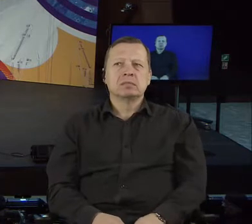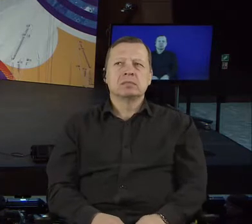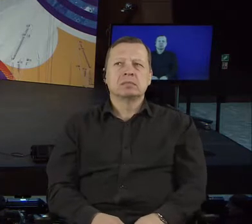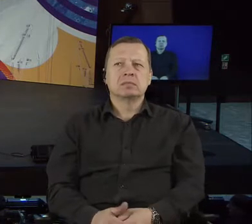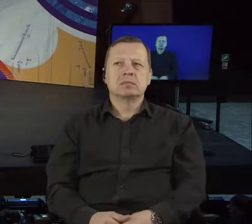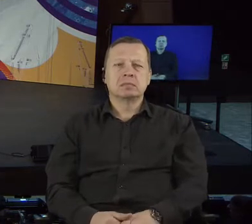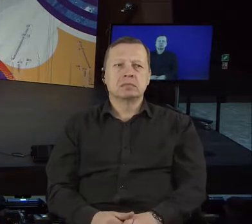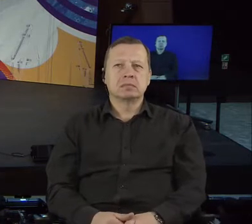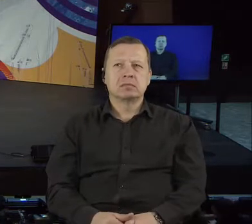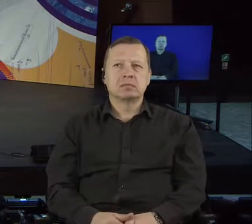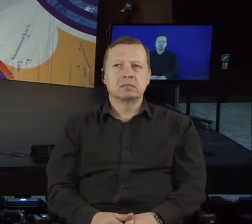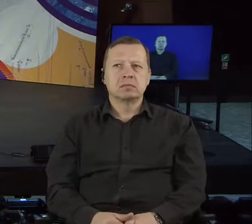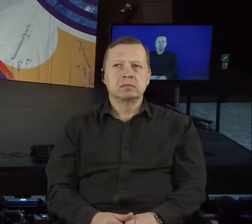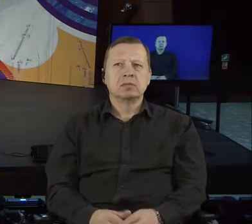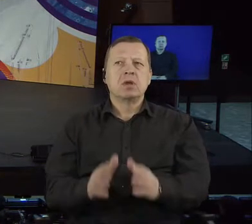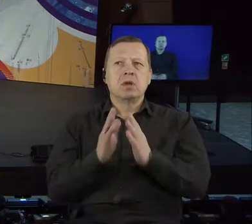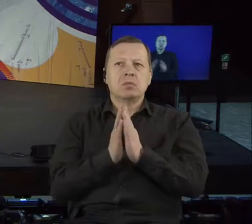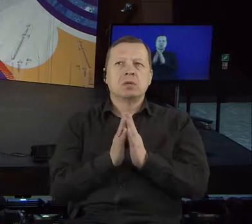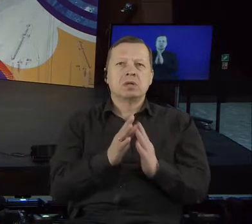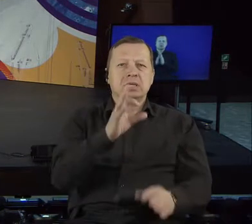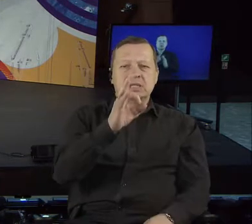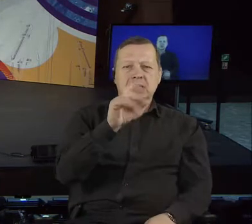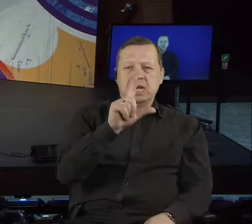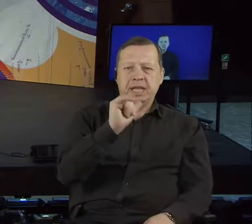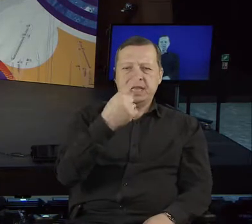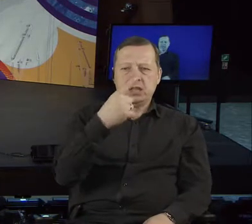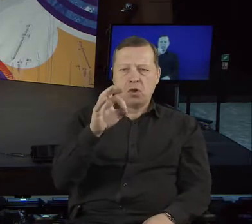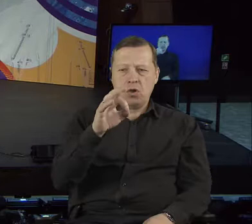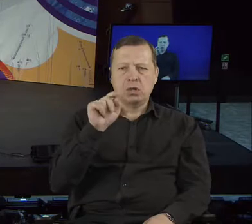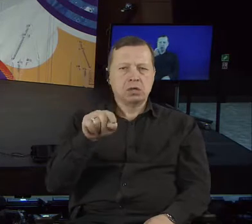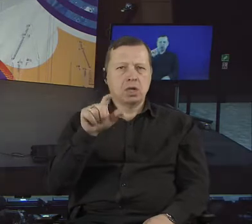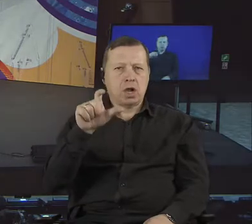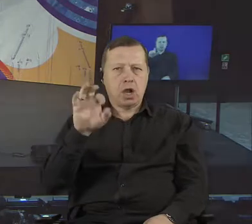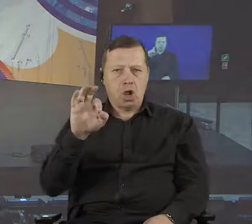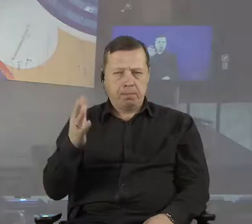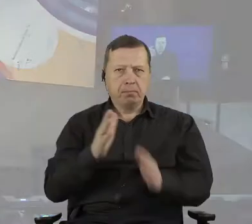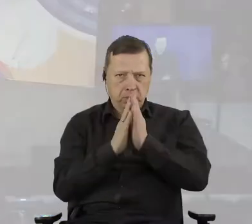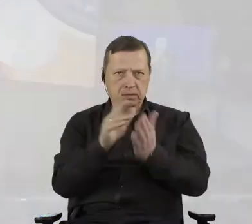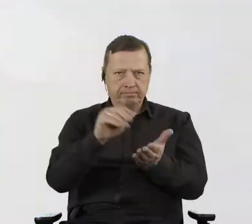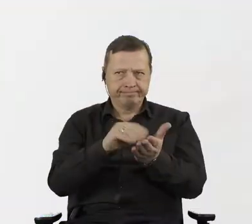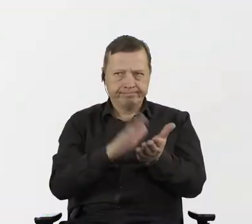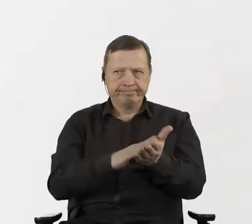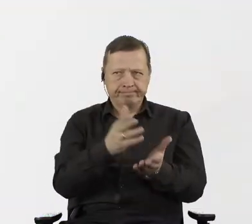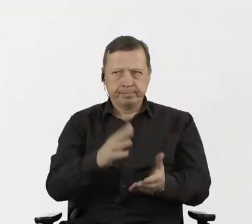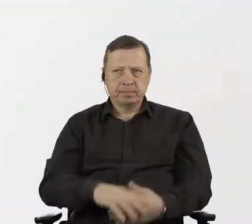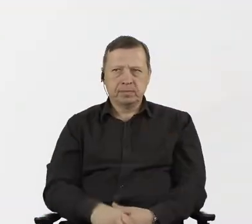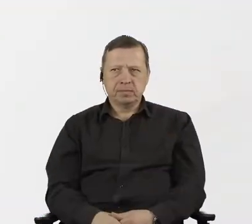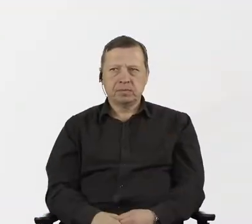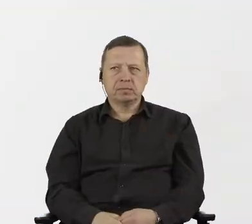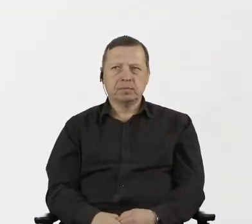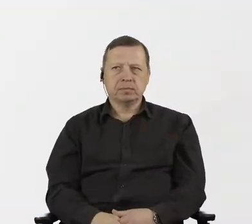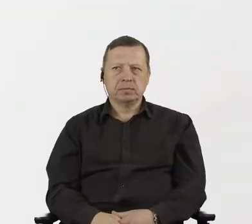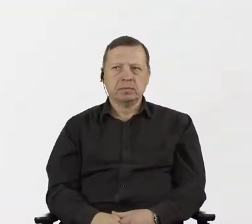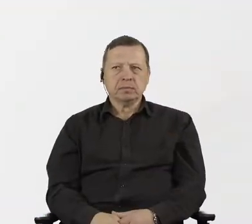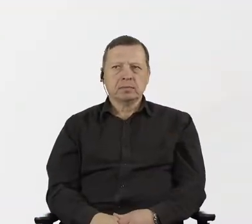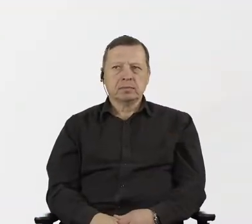.com, then you will have the possibility to enter the number of the discussion.